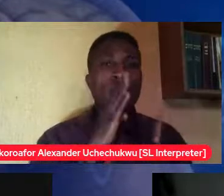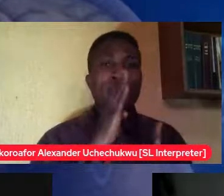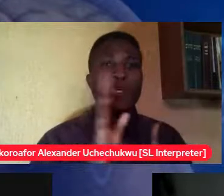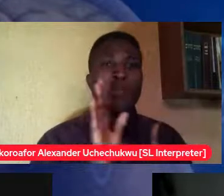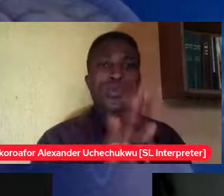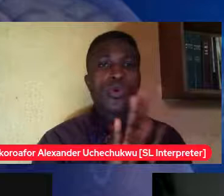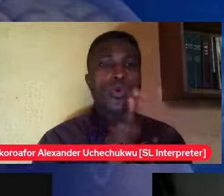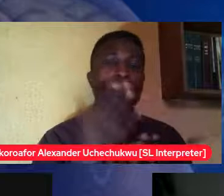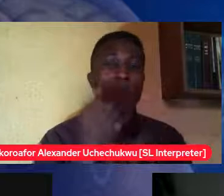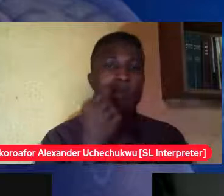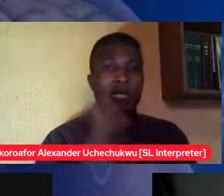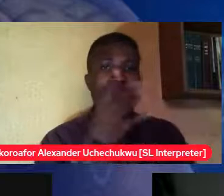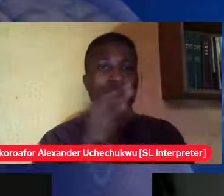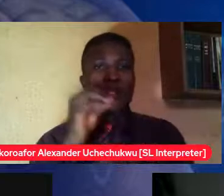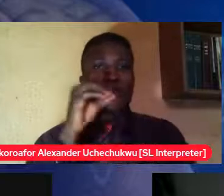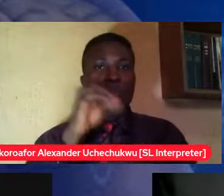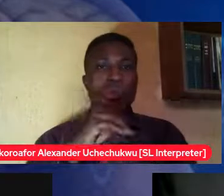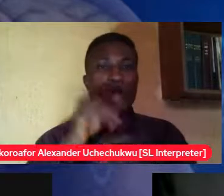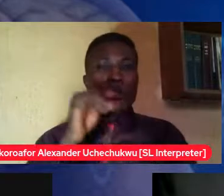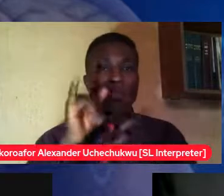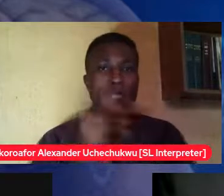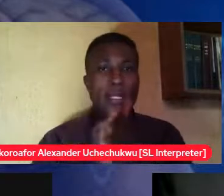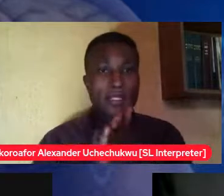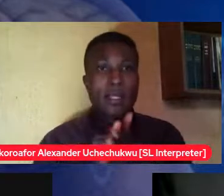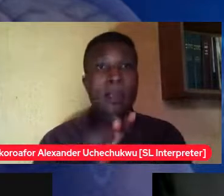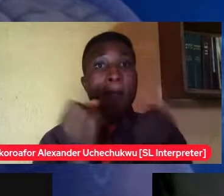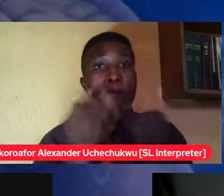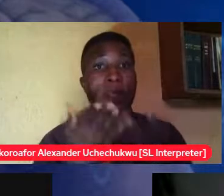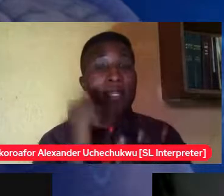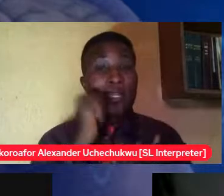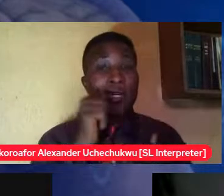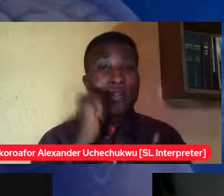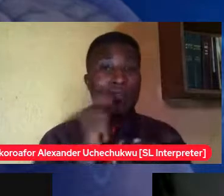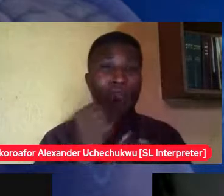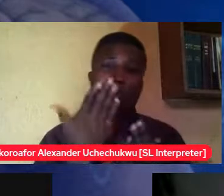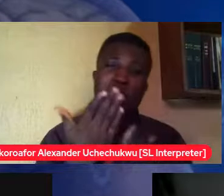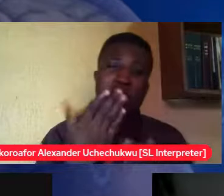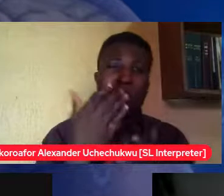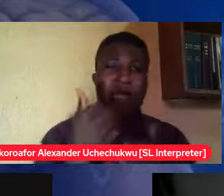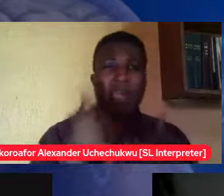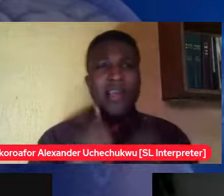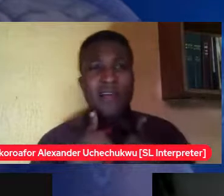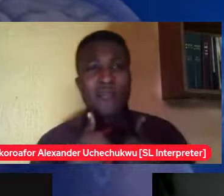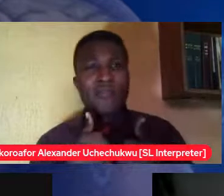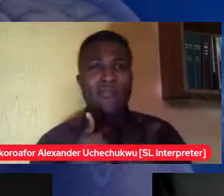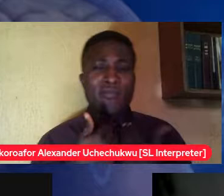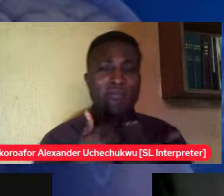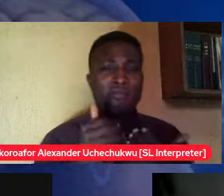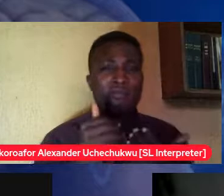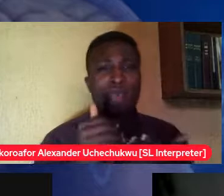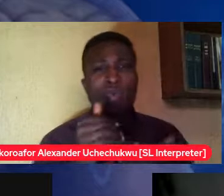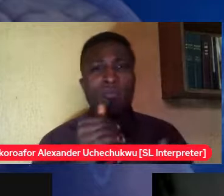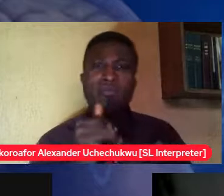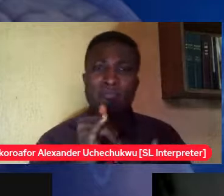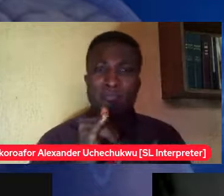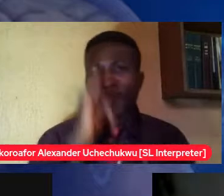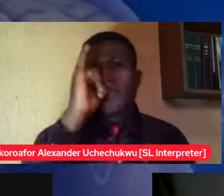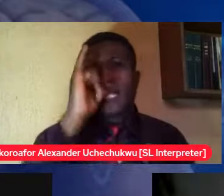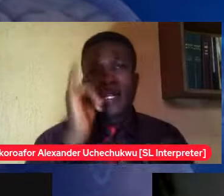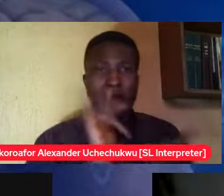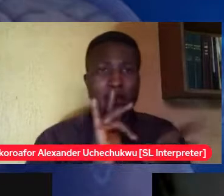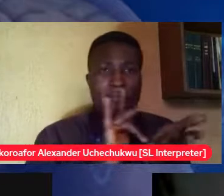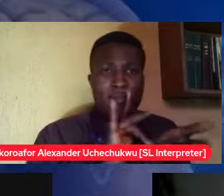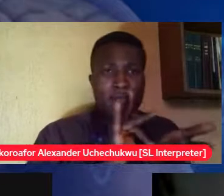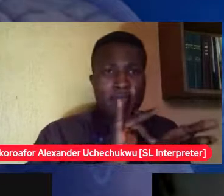to have family planning pills and all of that just to protect them well i mean i'm sure you get what i'm trying to say coach